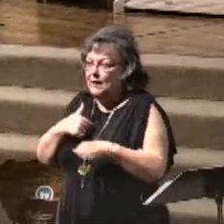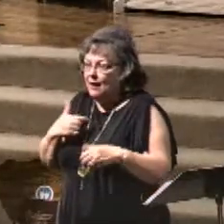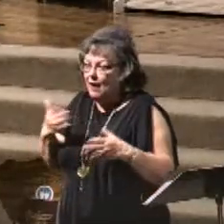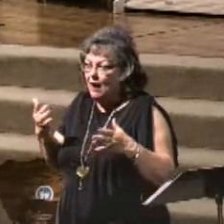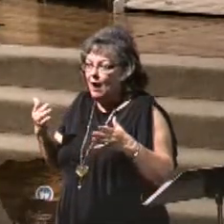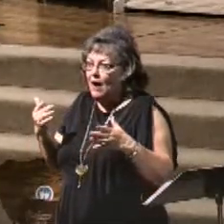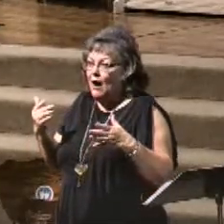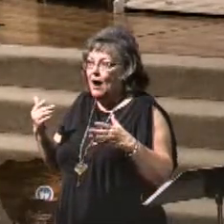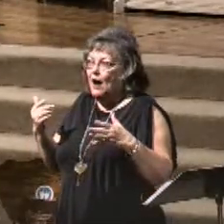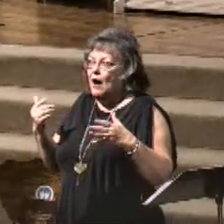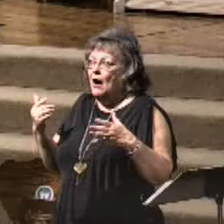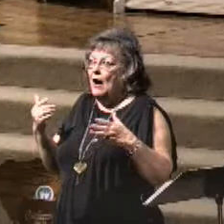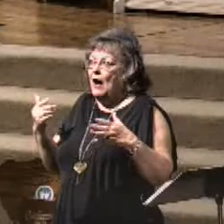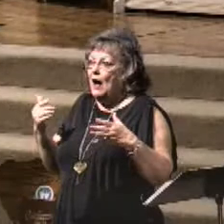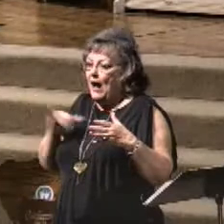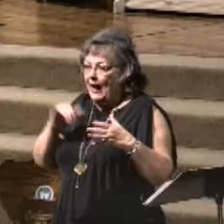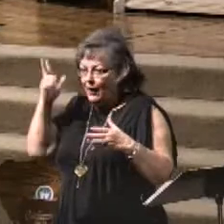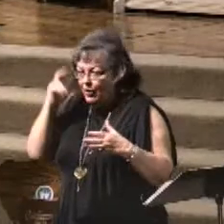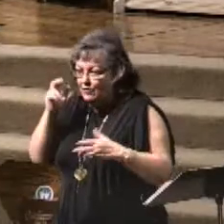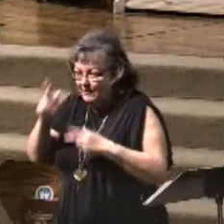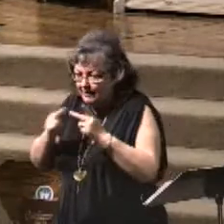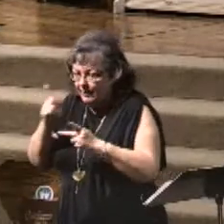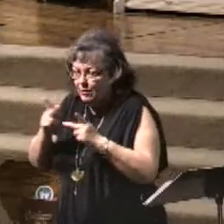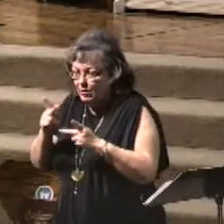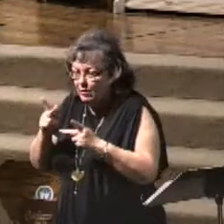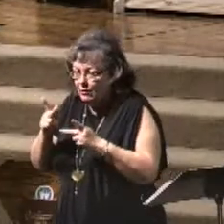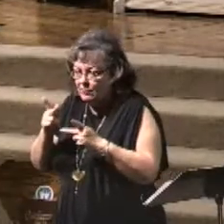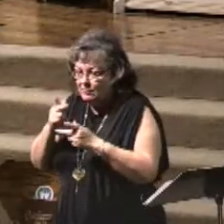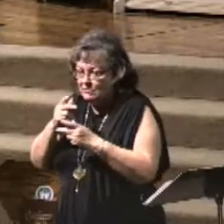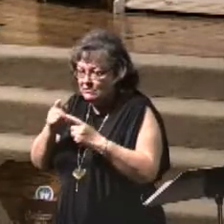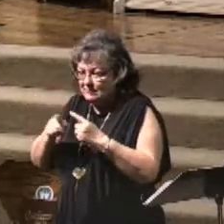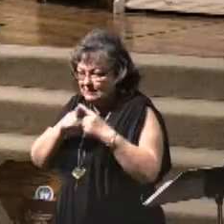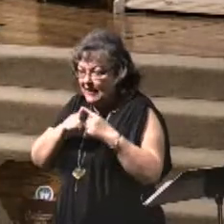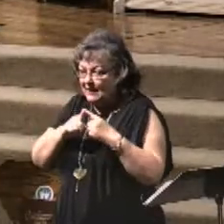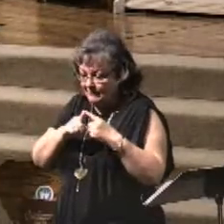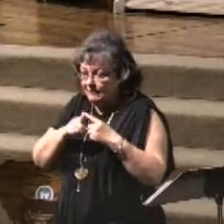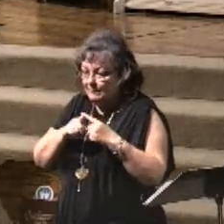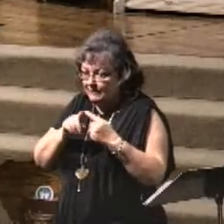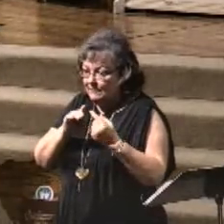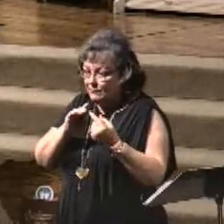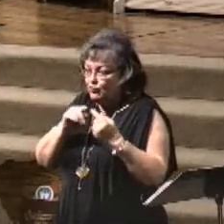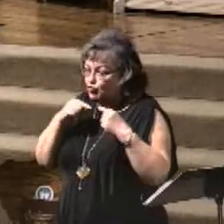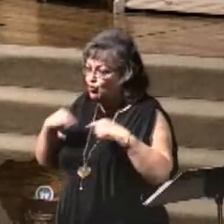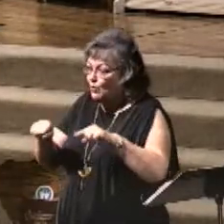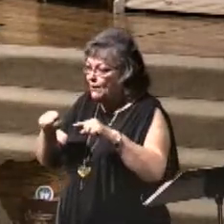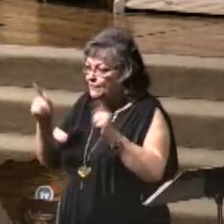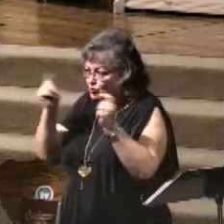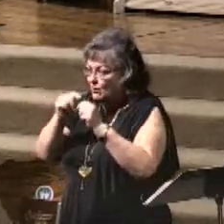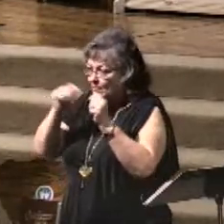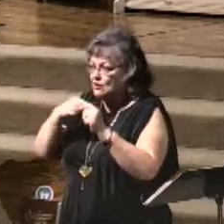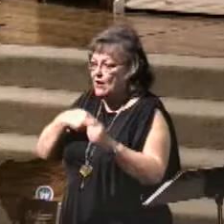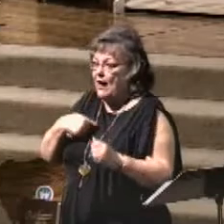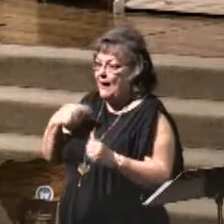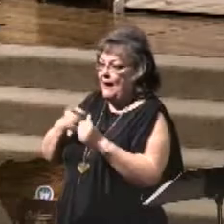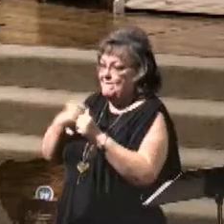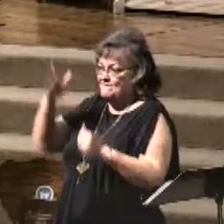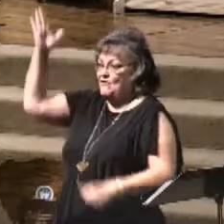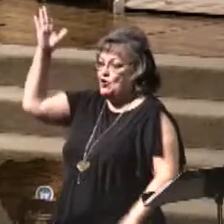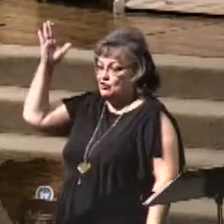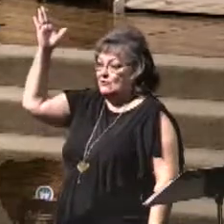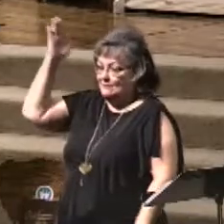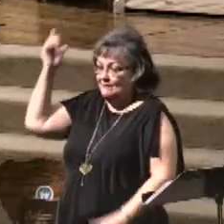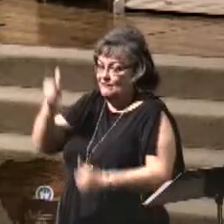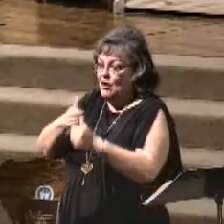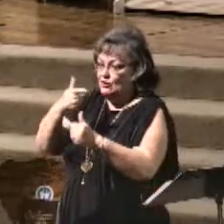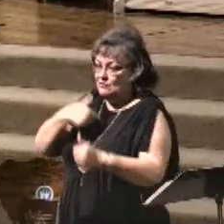you know, I heard that people will be saved during tribulation period. Okay, I'll be first. I'll be one of